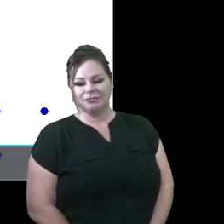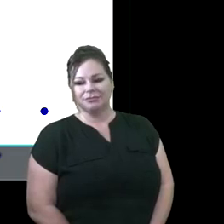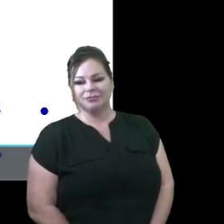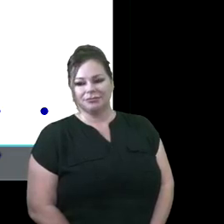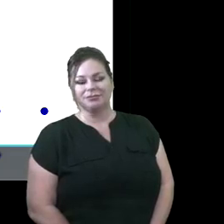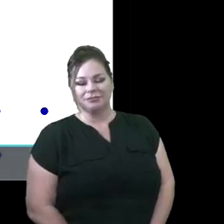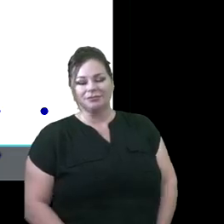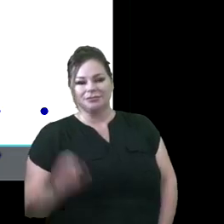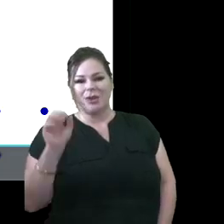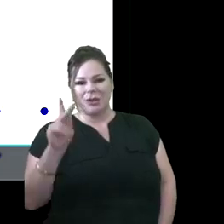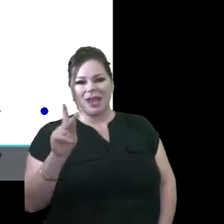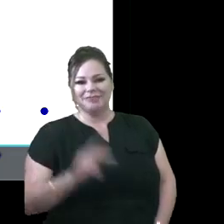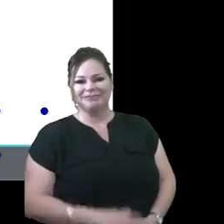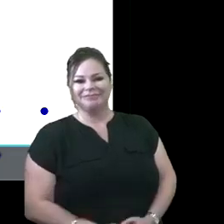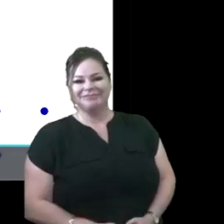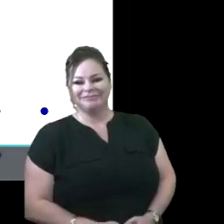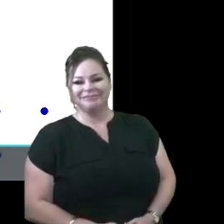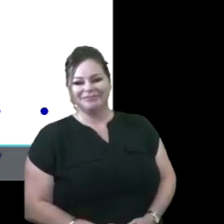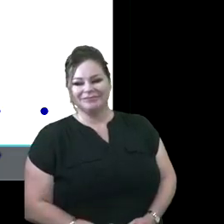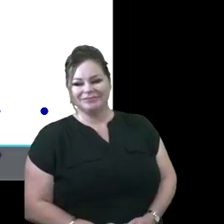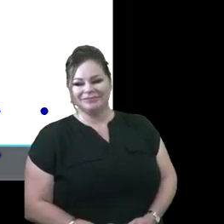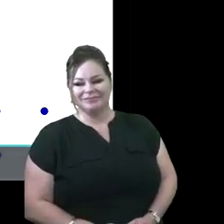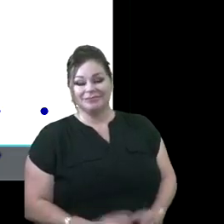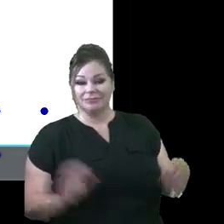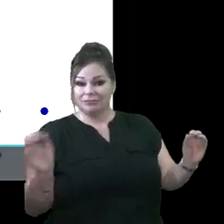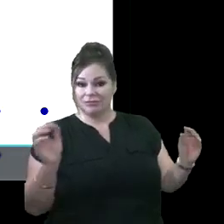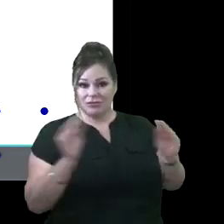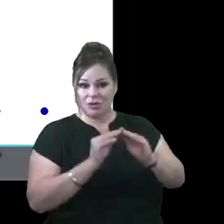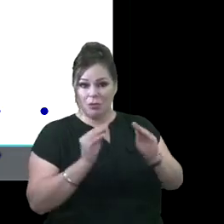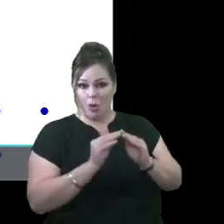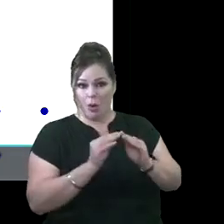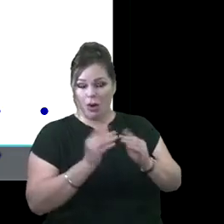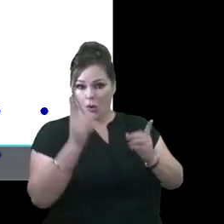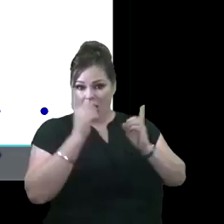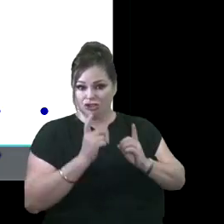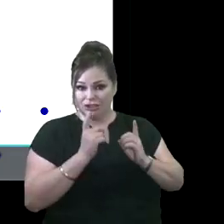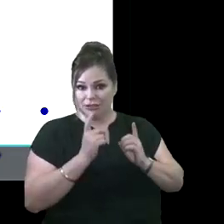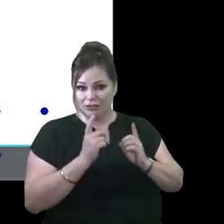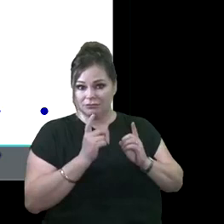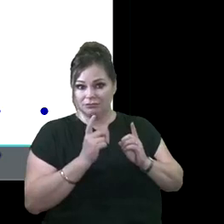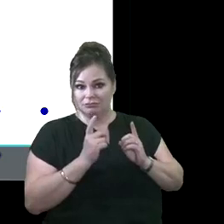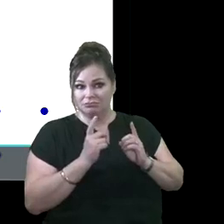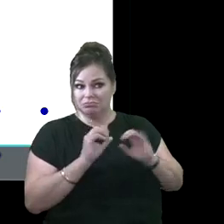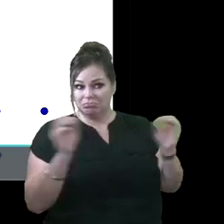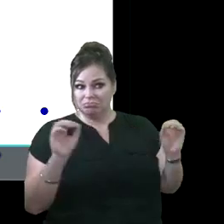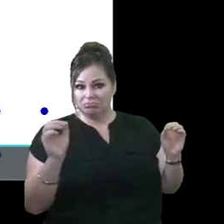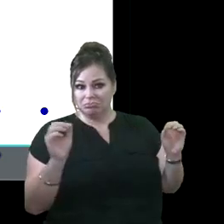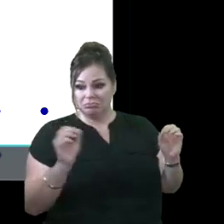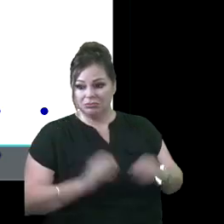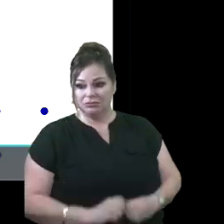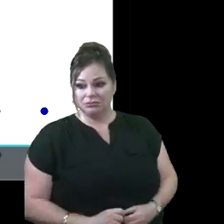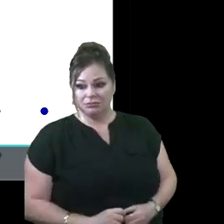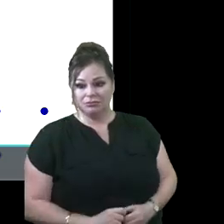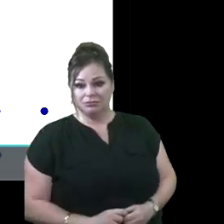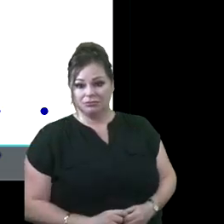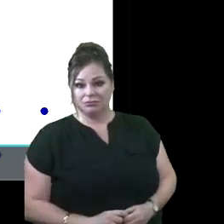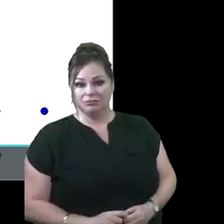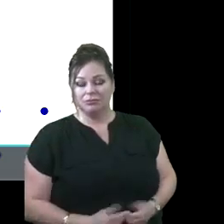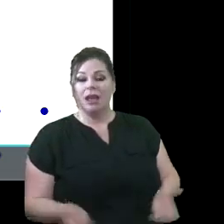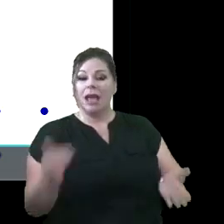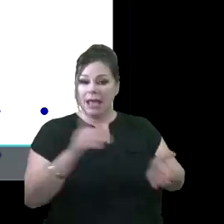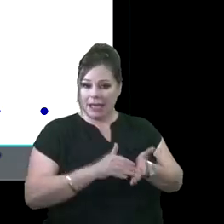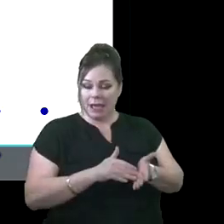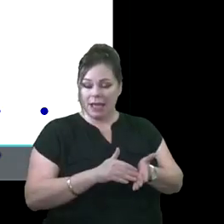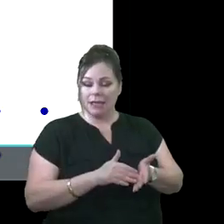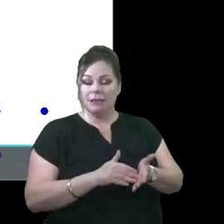Okay. It appears that there are no additional questions that anyone may have for any of us. So again,